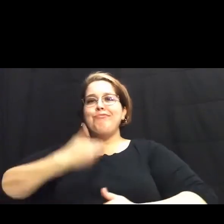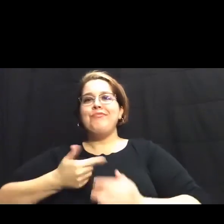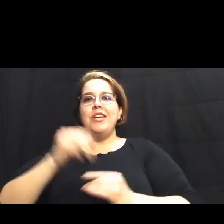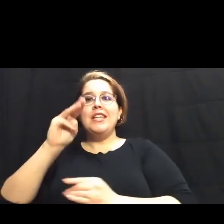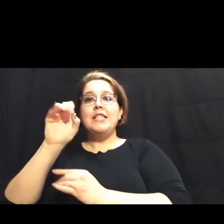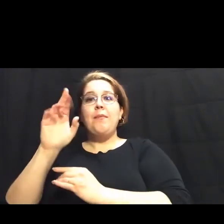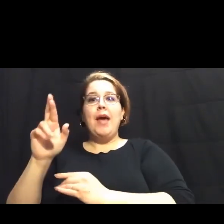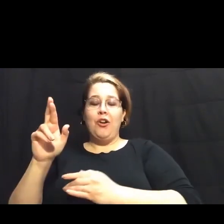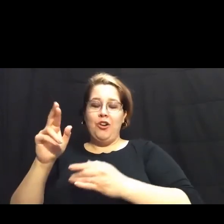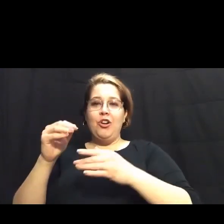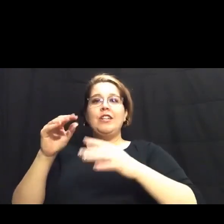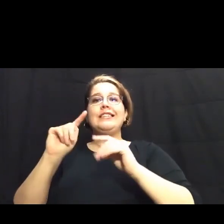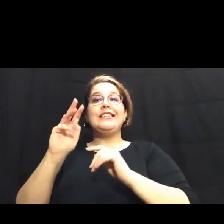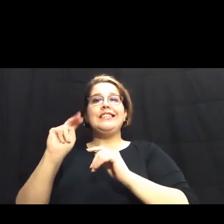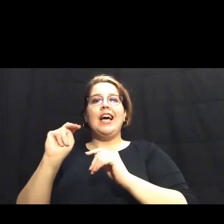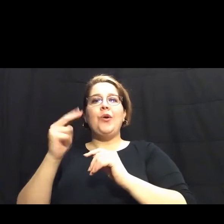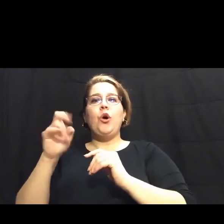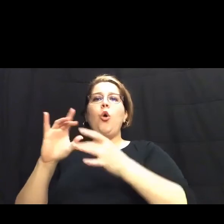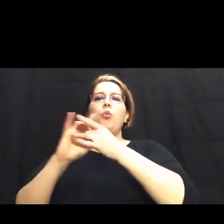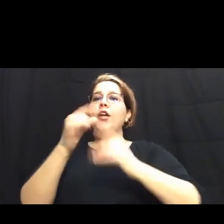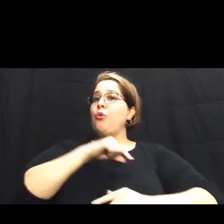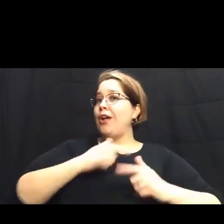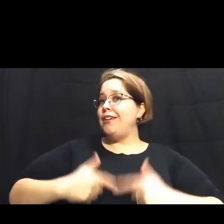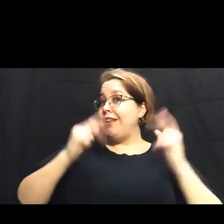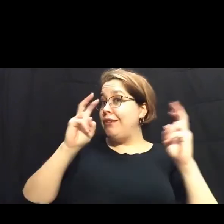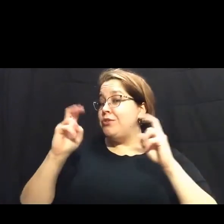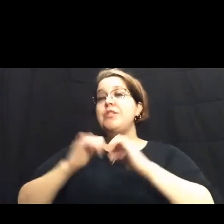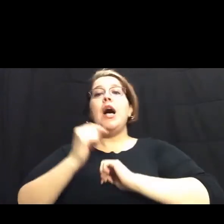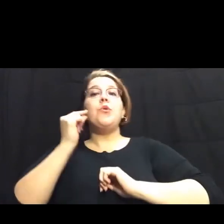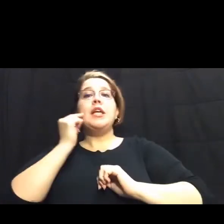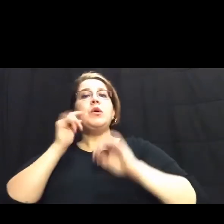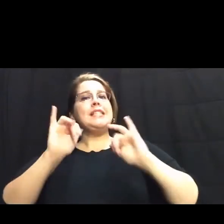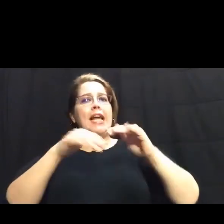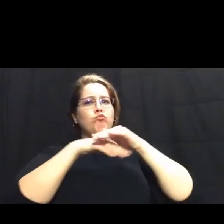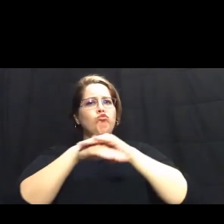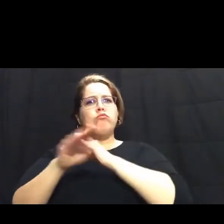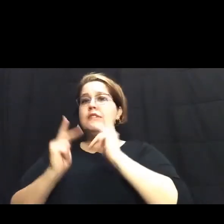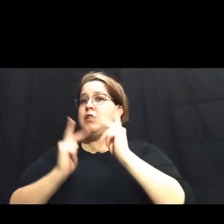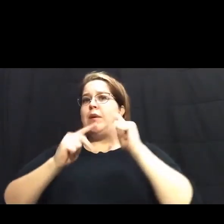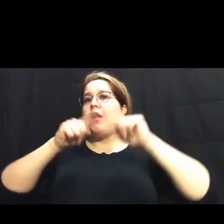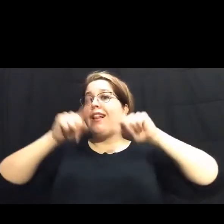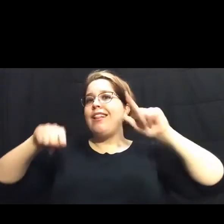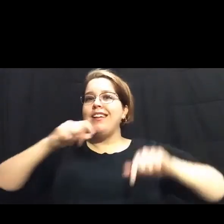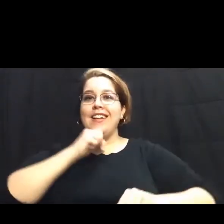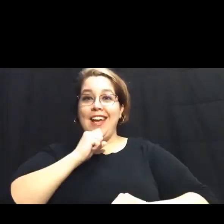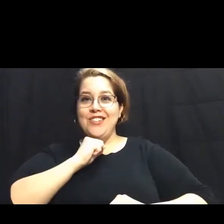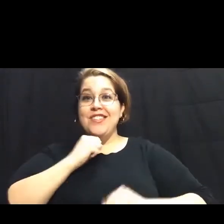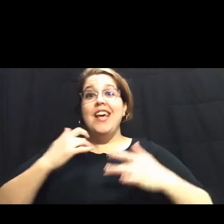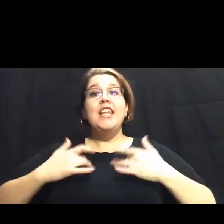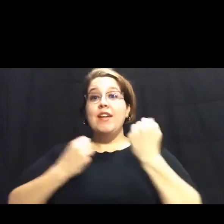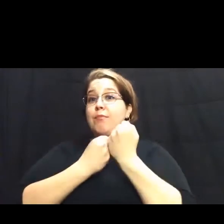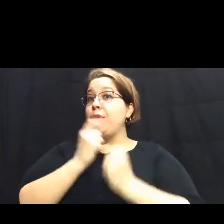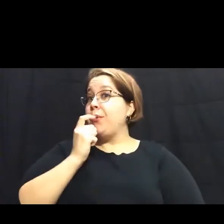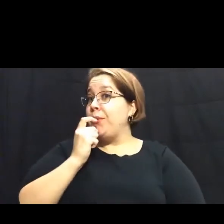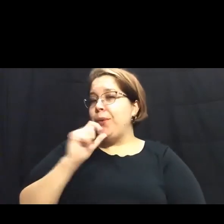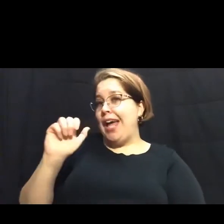hall on quality of life issues and how San Antonio can remain accessible to people of all ages. The event is sponsored by air